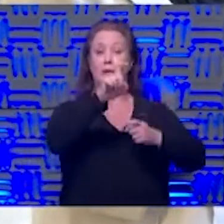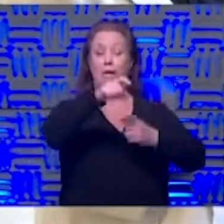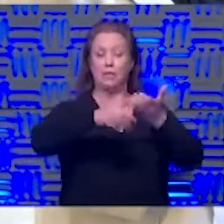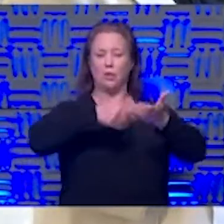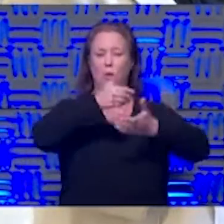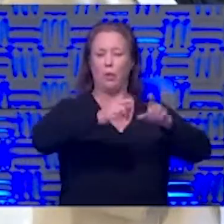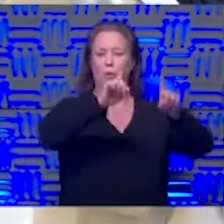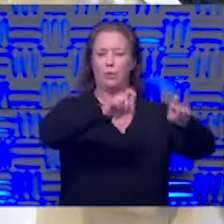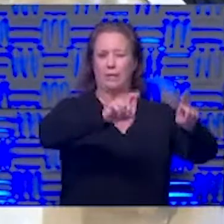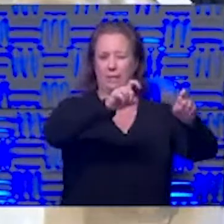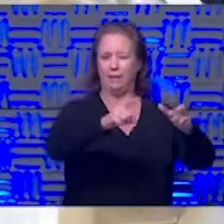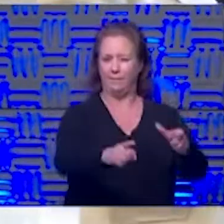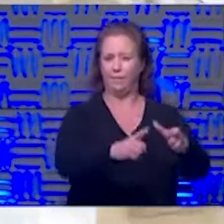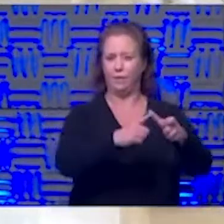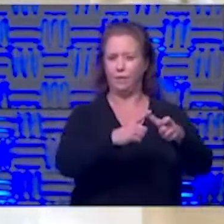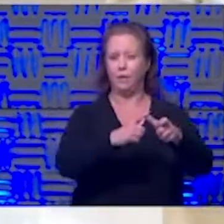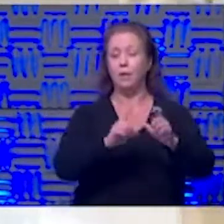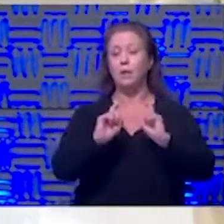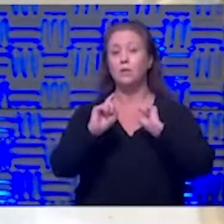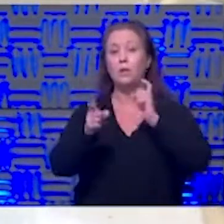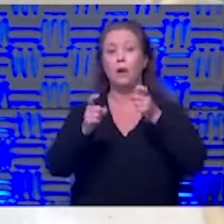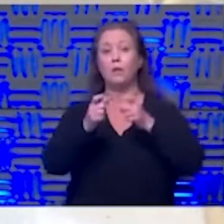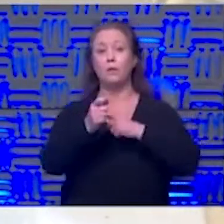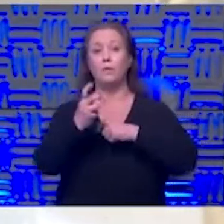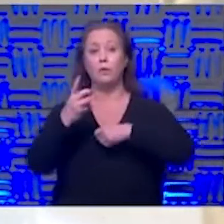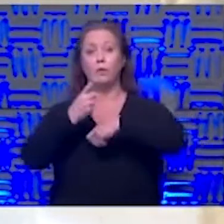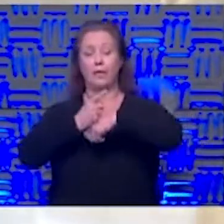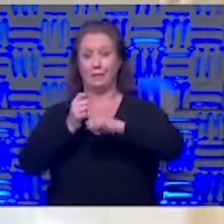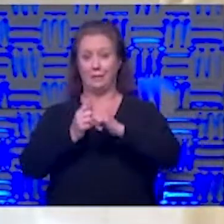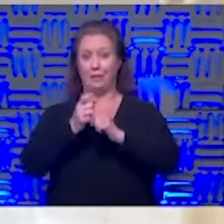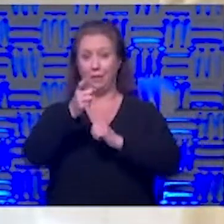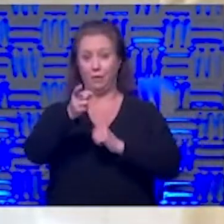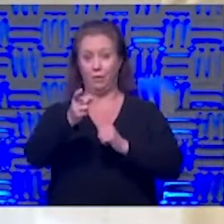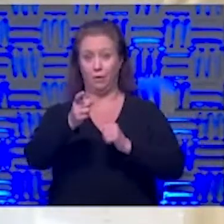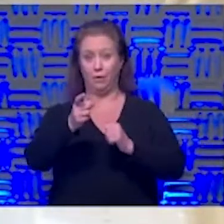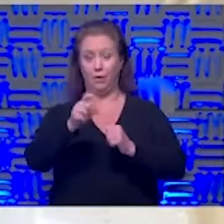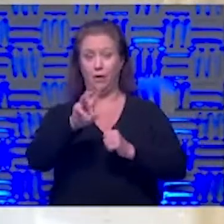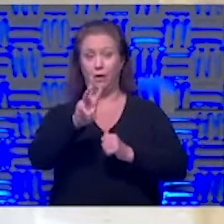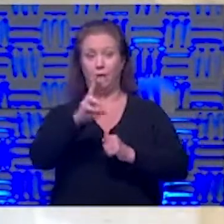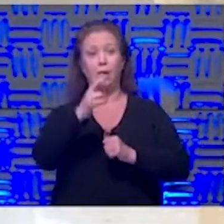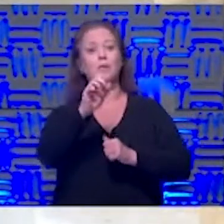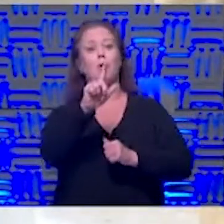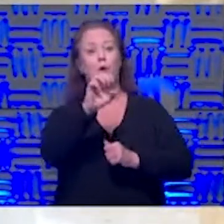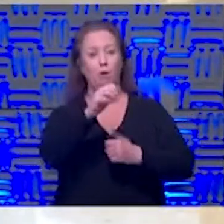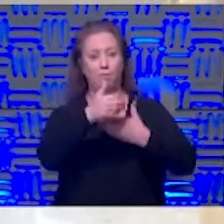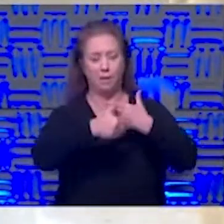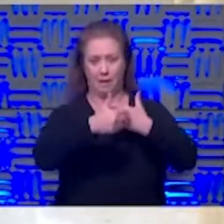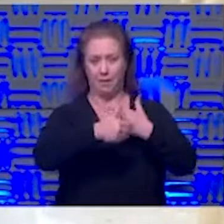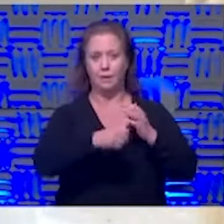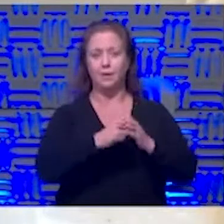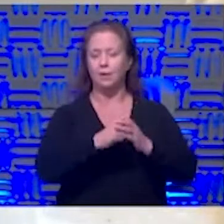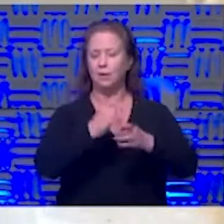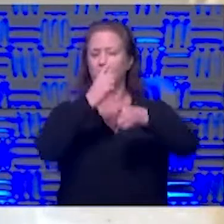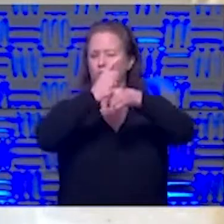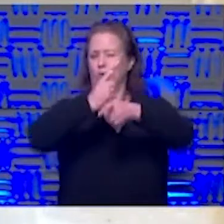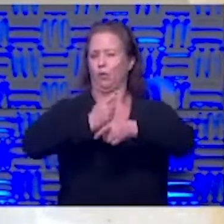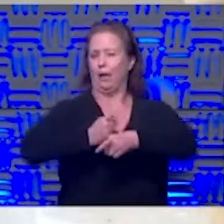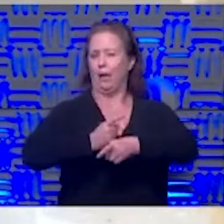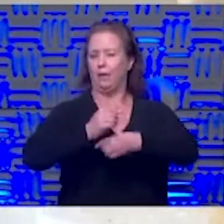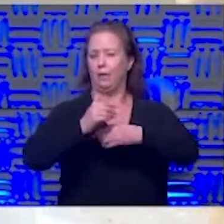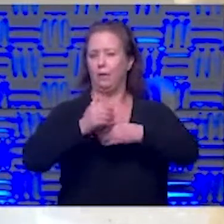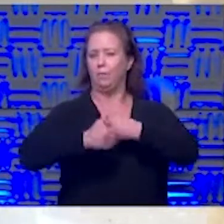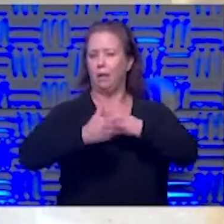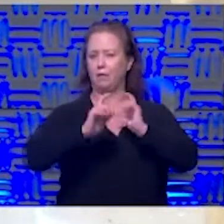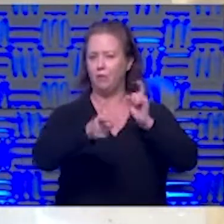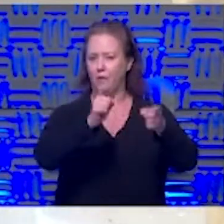testing okay so i donated a couple of days here with you was that that was whole blood that was whole blood okay so kind of like your regular blood donation